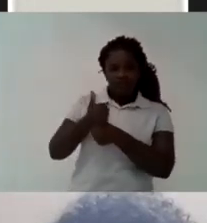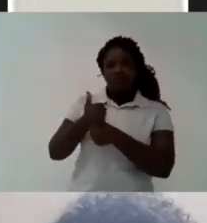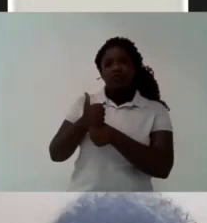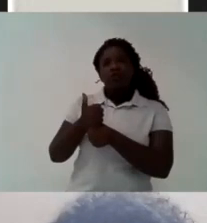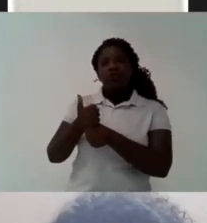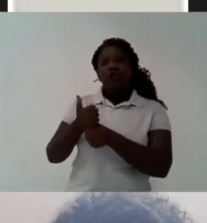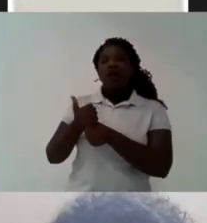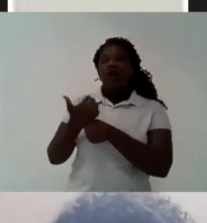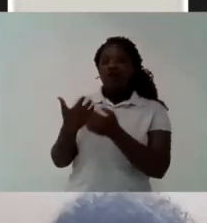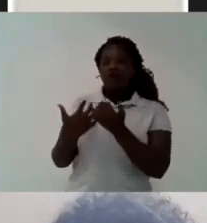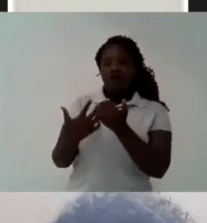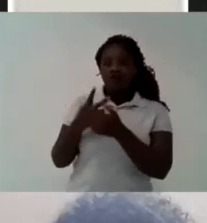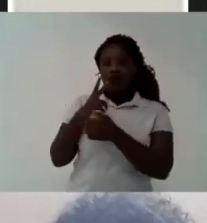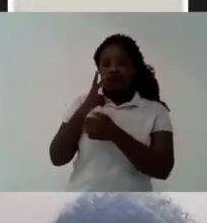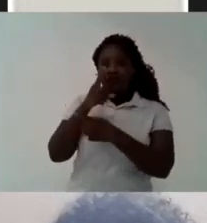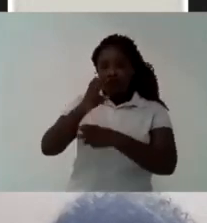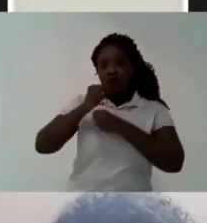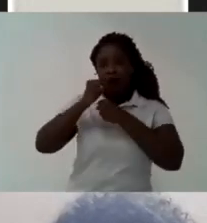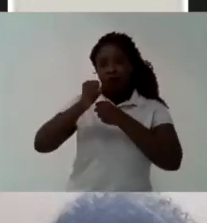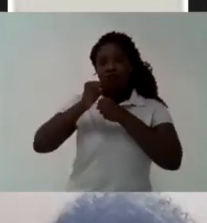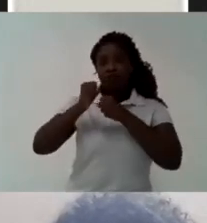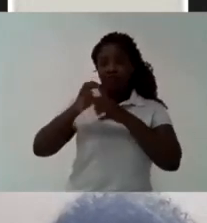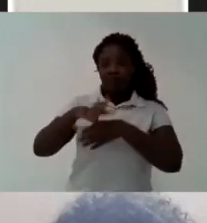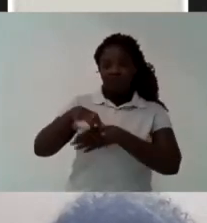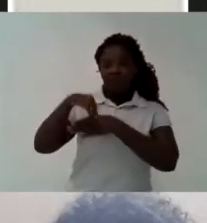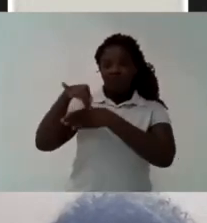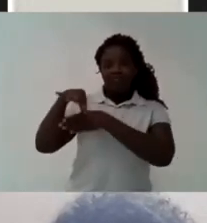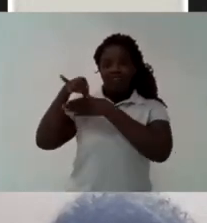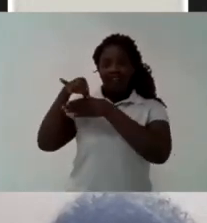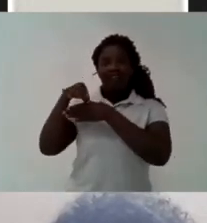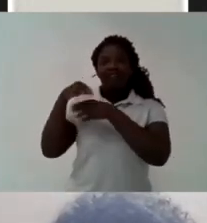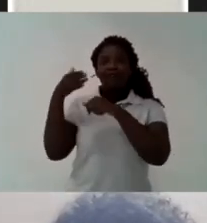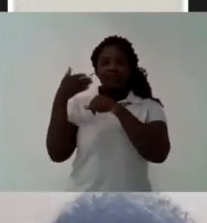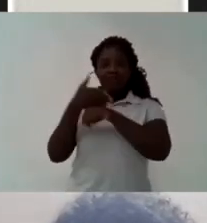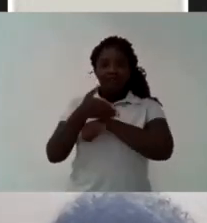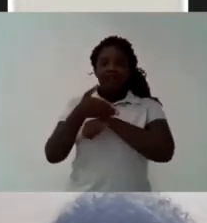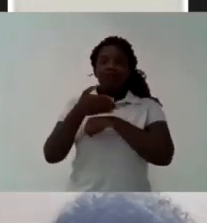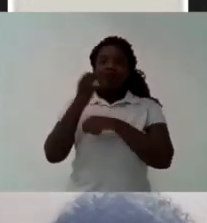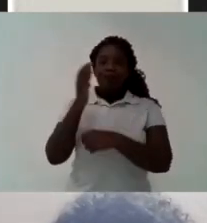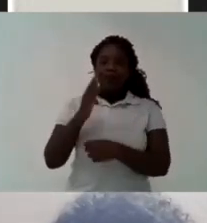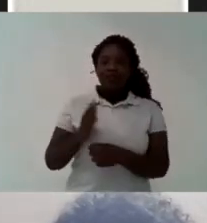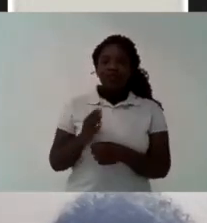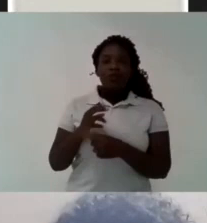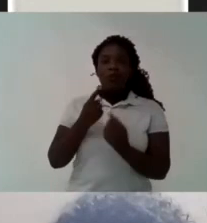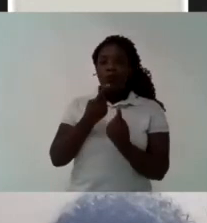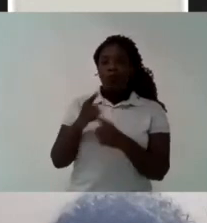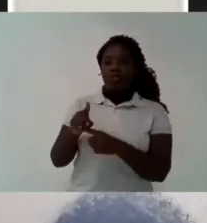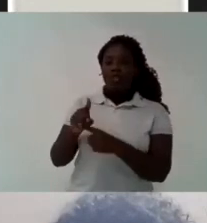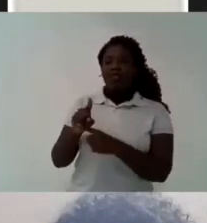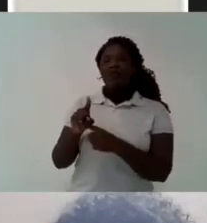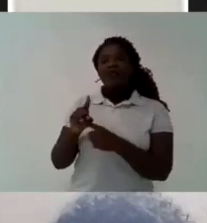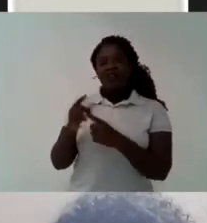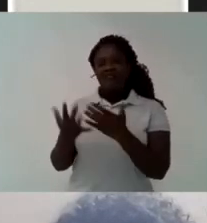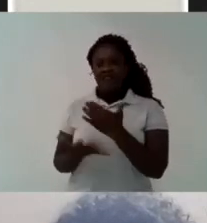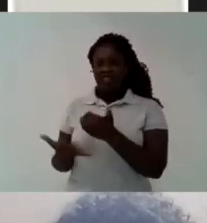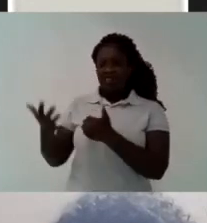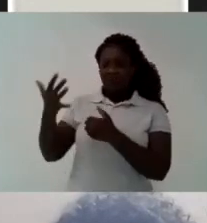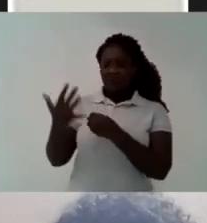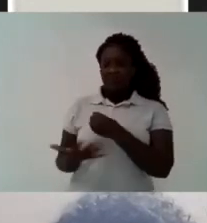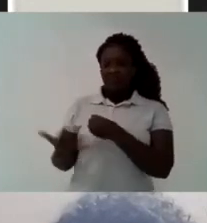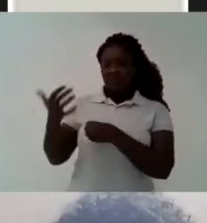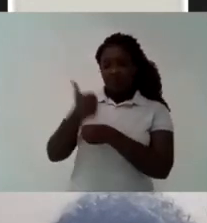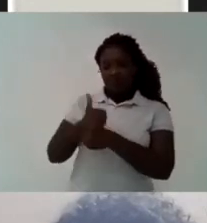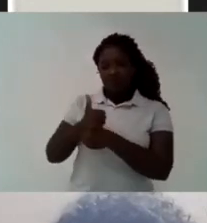the history of UNE is marked by a great presence in the general